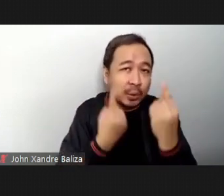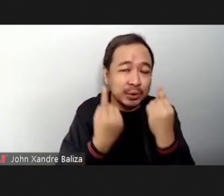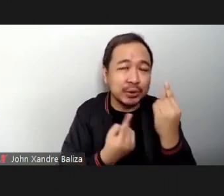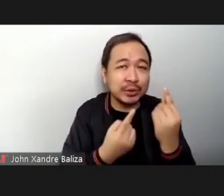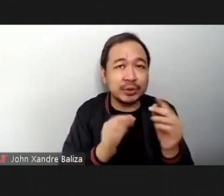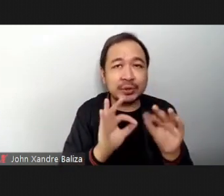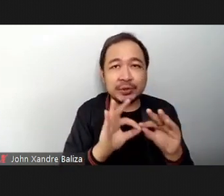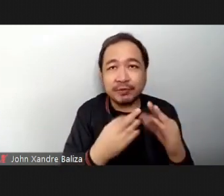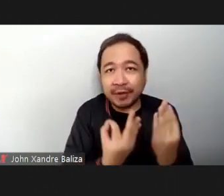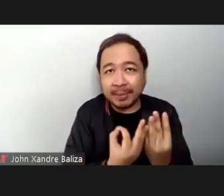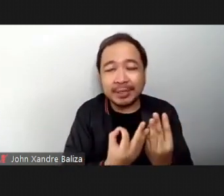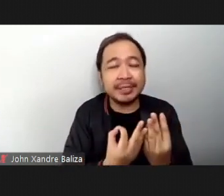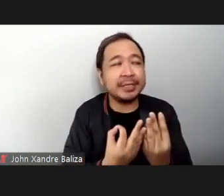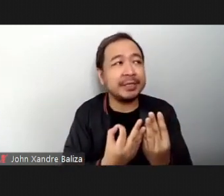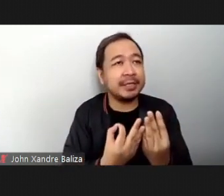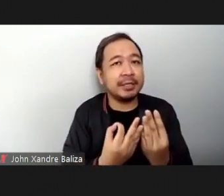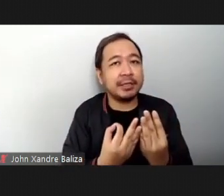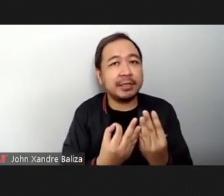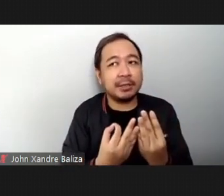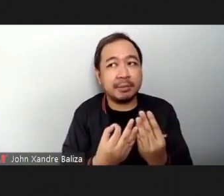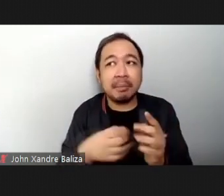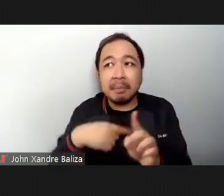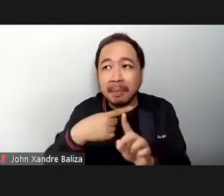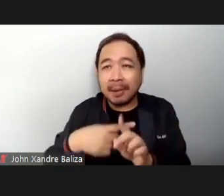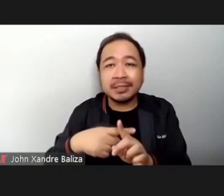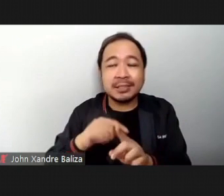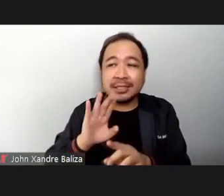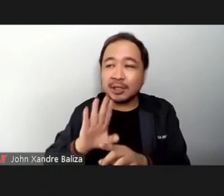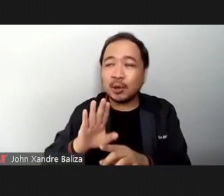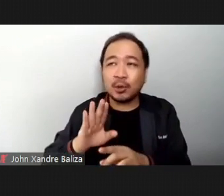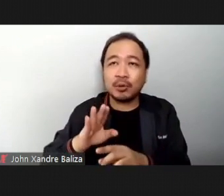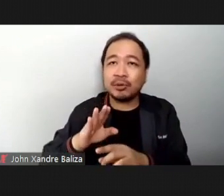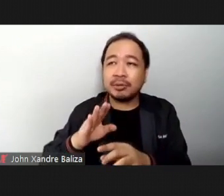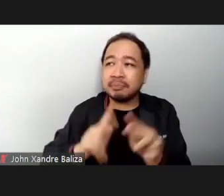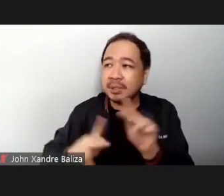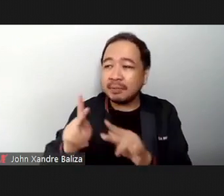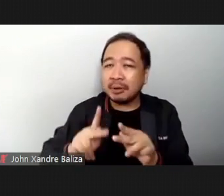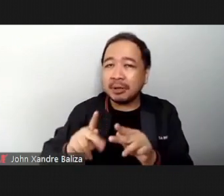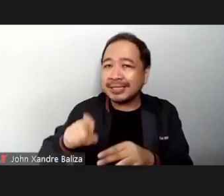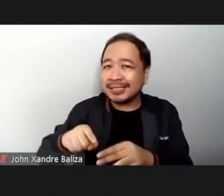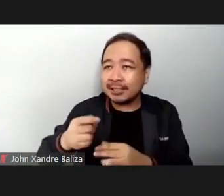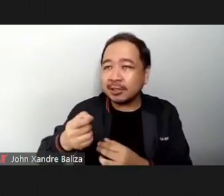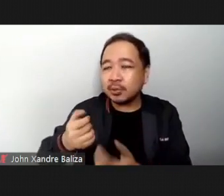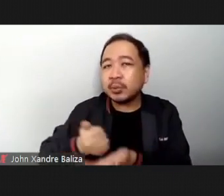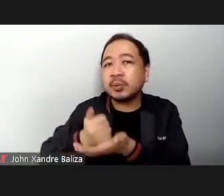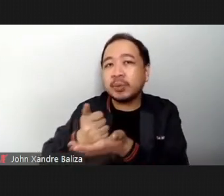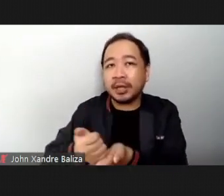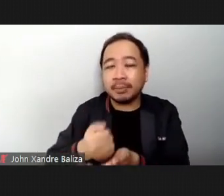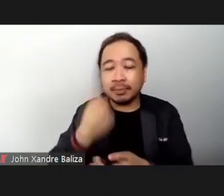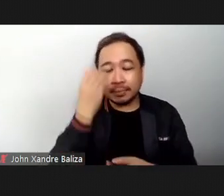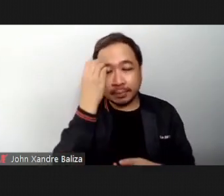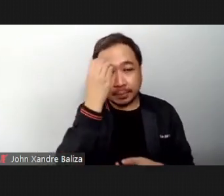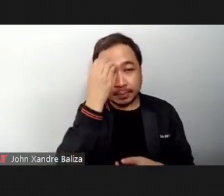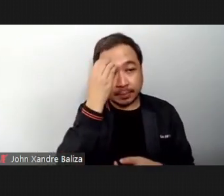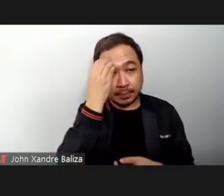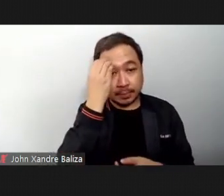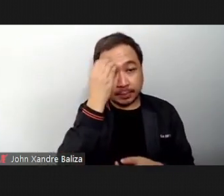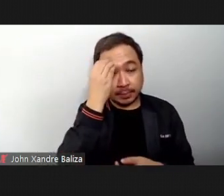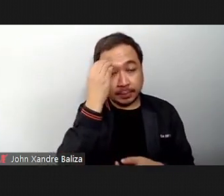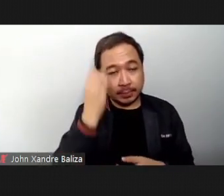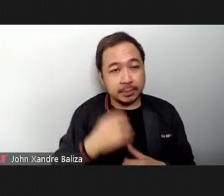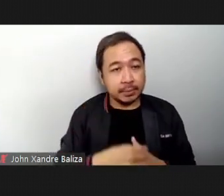concerns about all the people that you need to help Well, I was thinking that